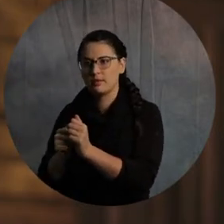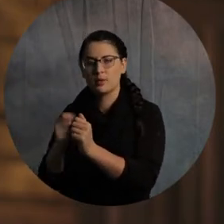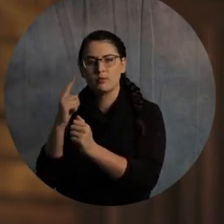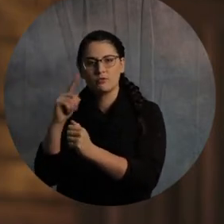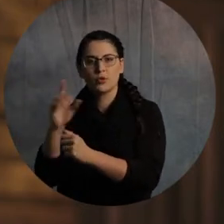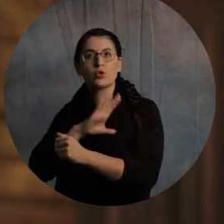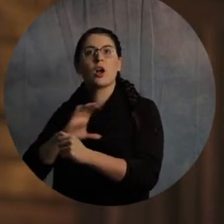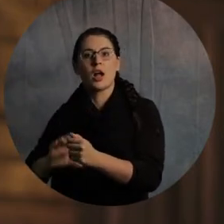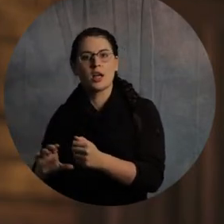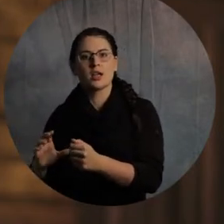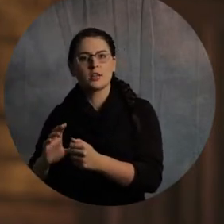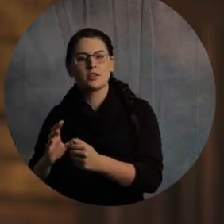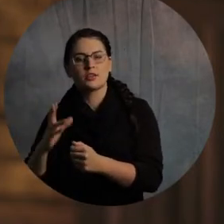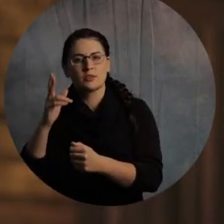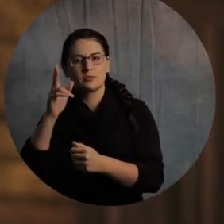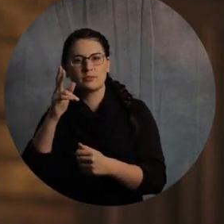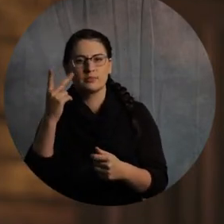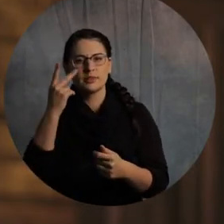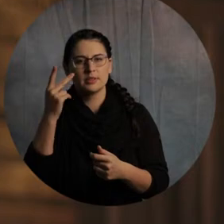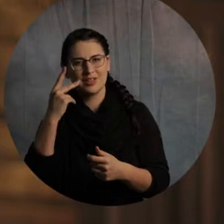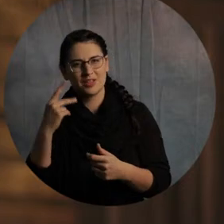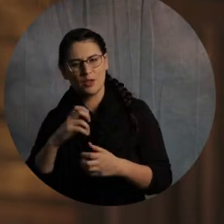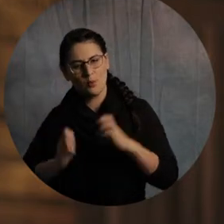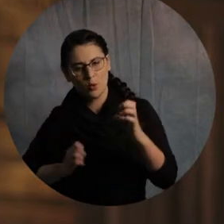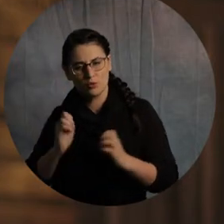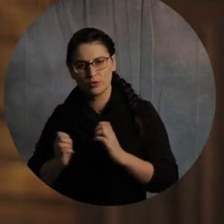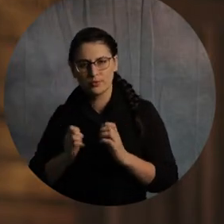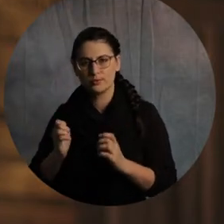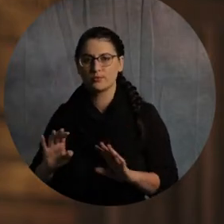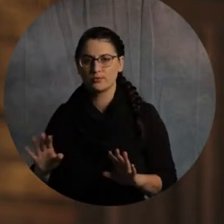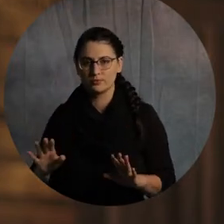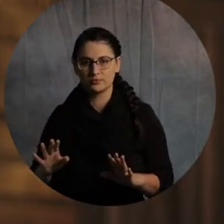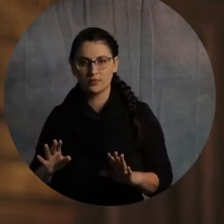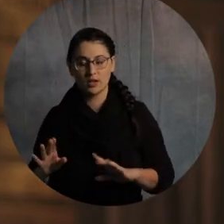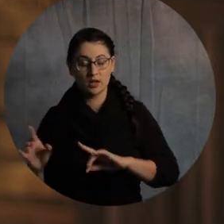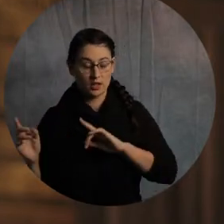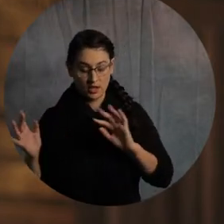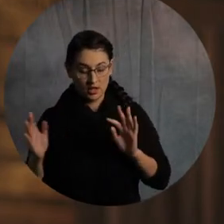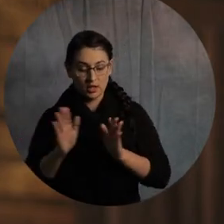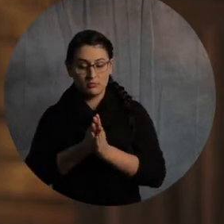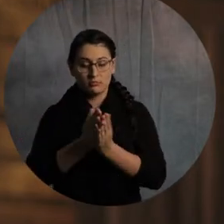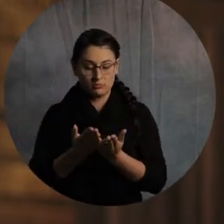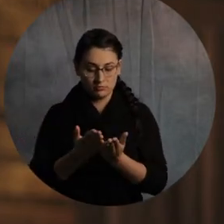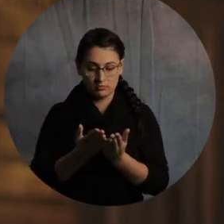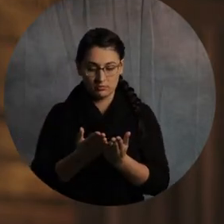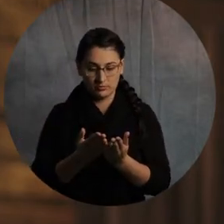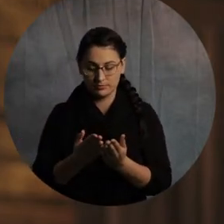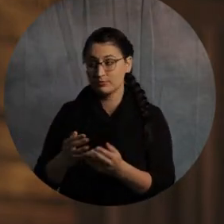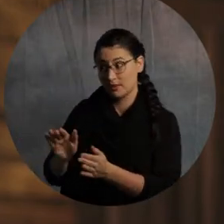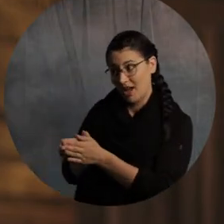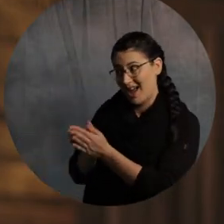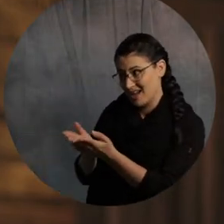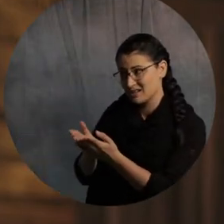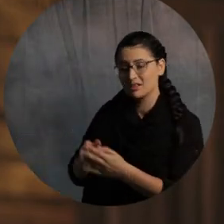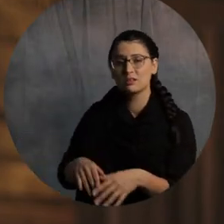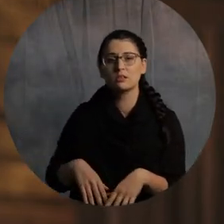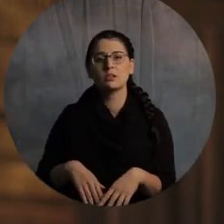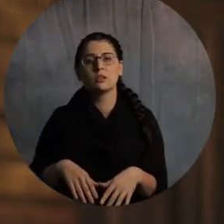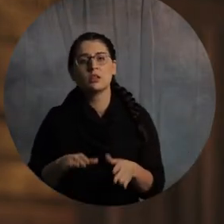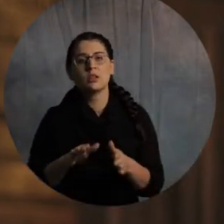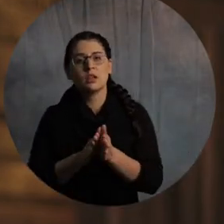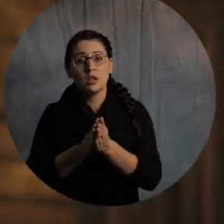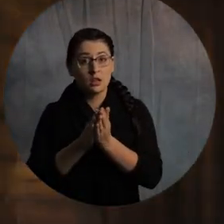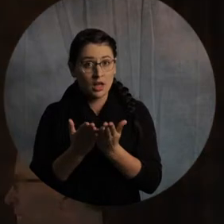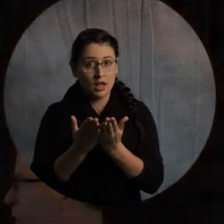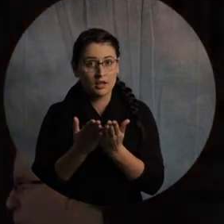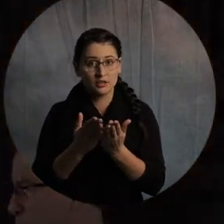cause of Christ with, all right, so Ephesians, Ephesians, let's go to Acts 20, where it was, 17, all